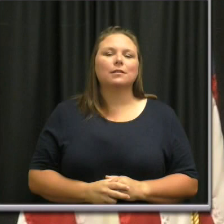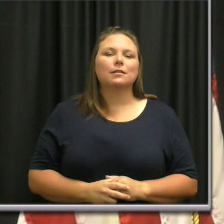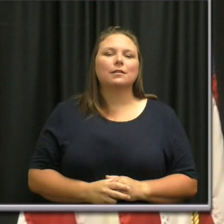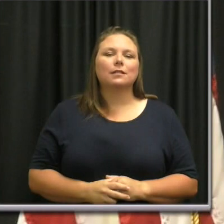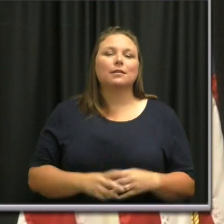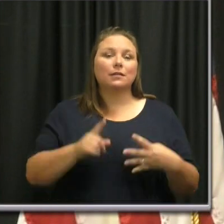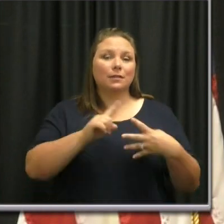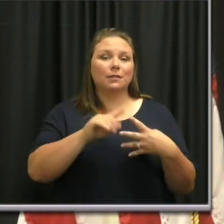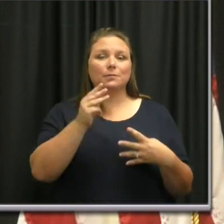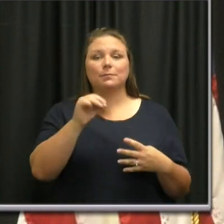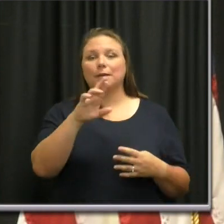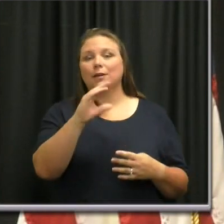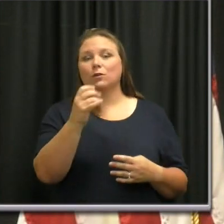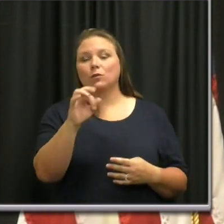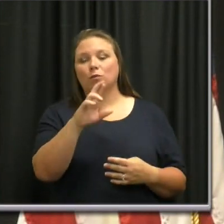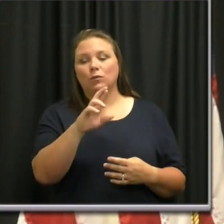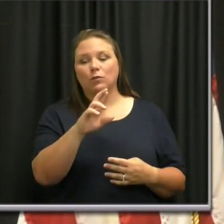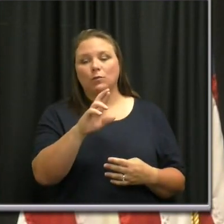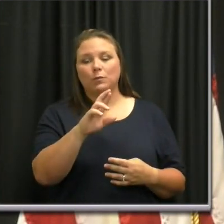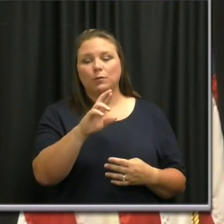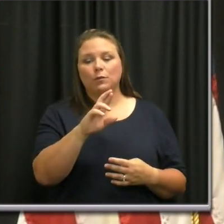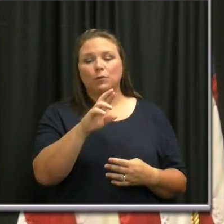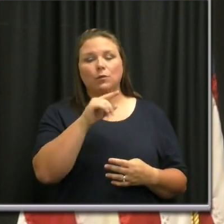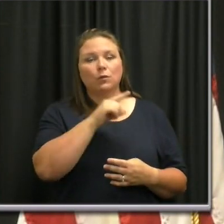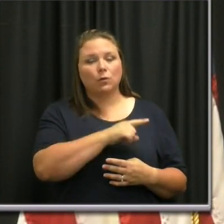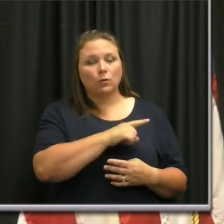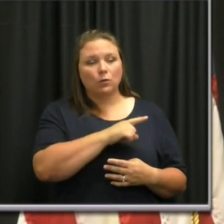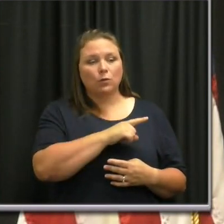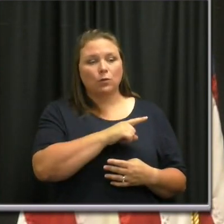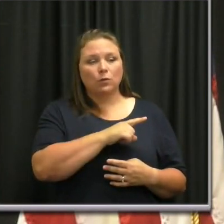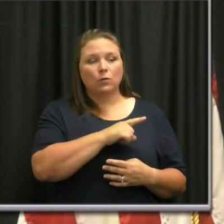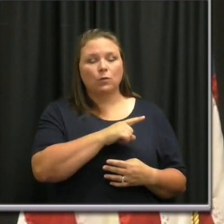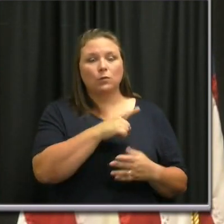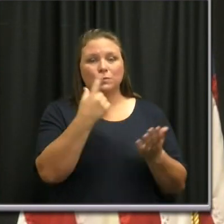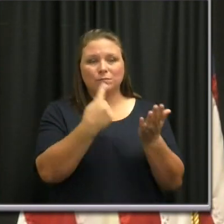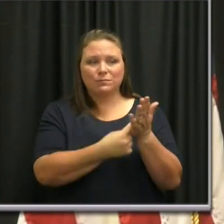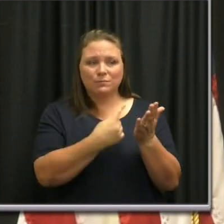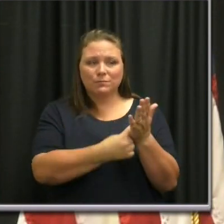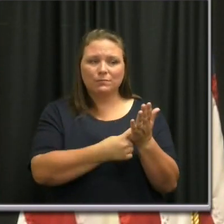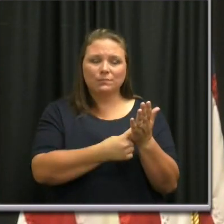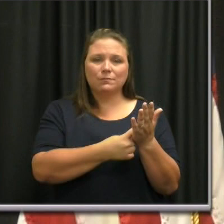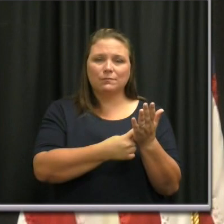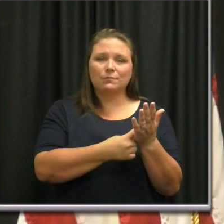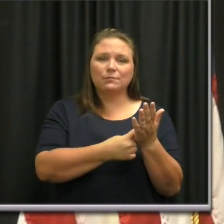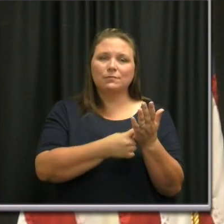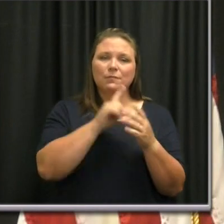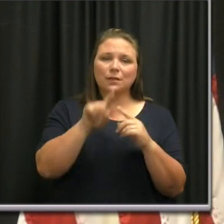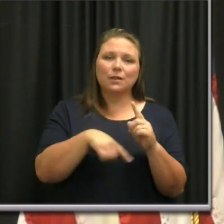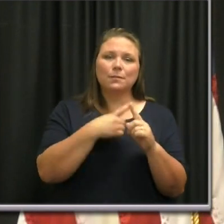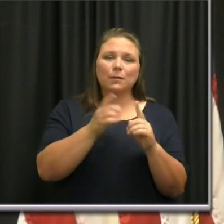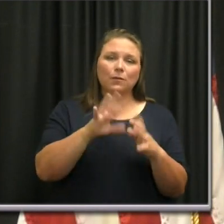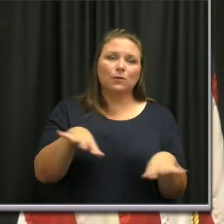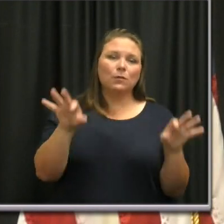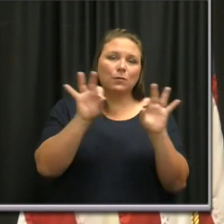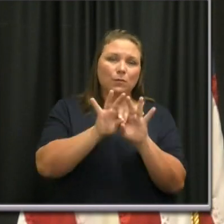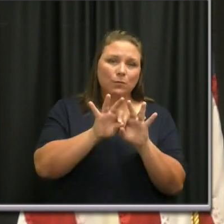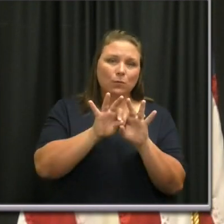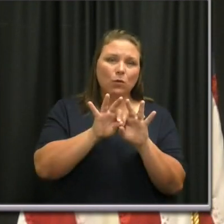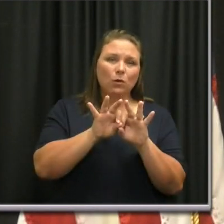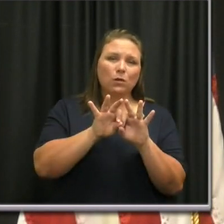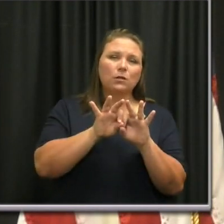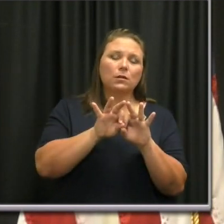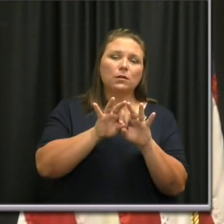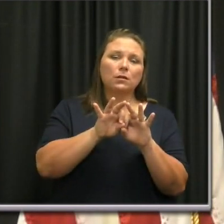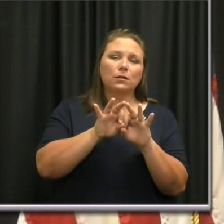is to Mayor Cooper. Mayor Cooper, you always talked at length about the, uh, critical nature of coordinated